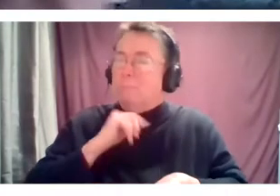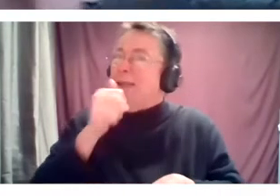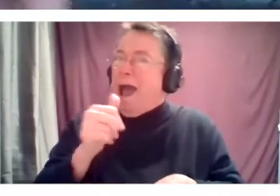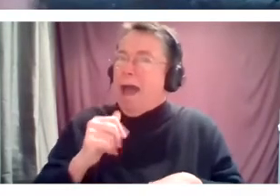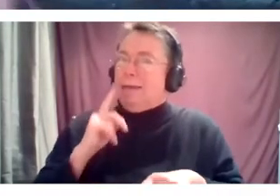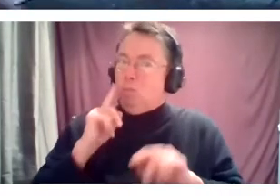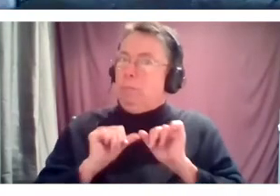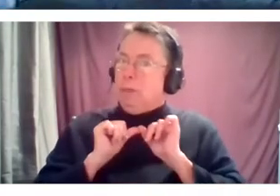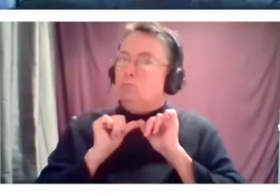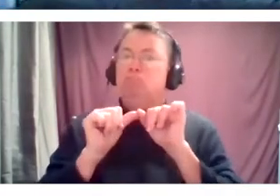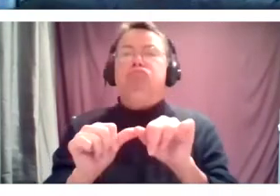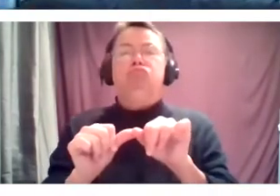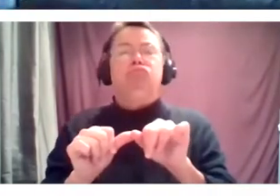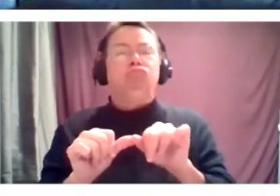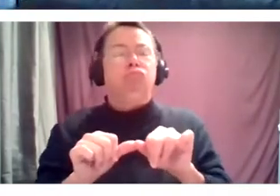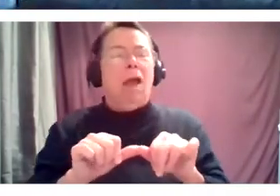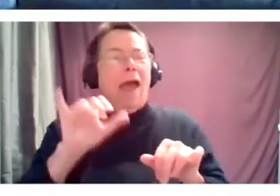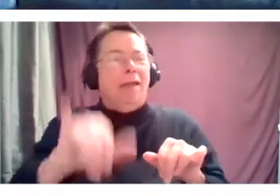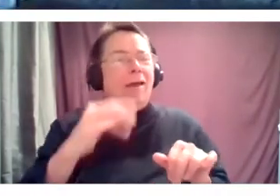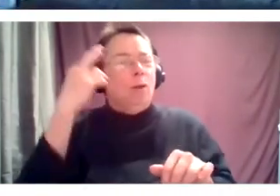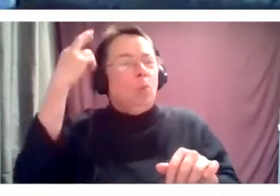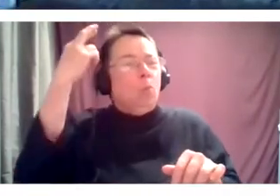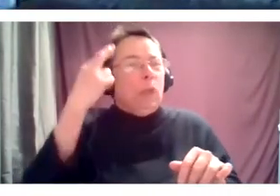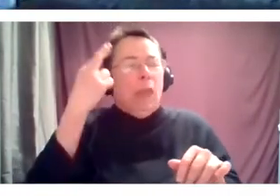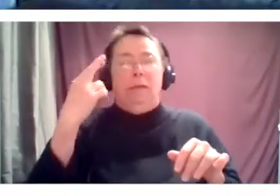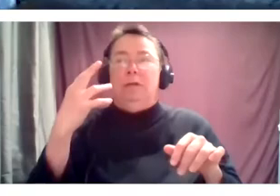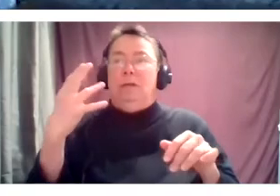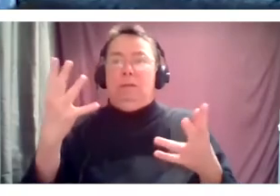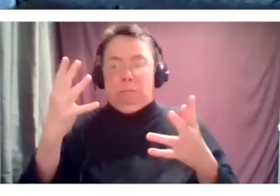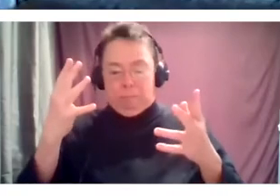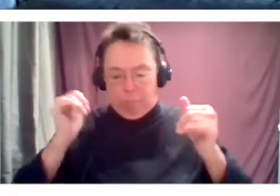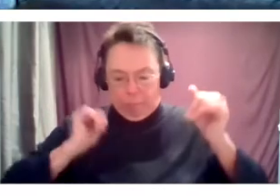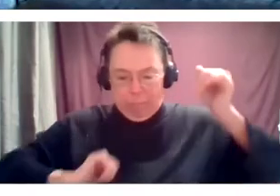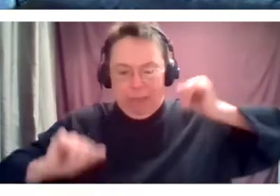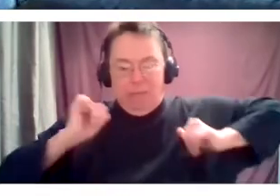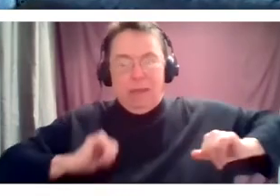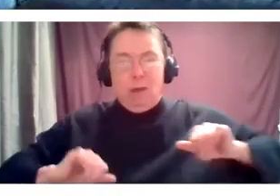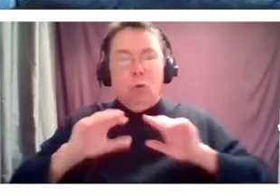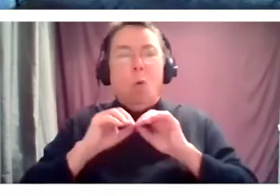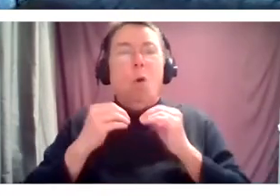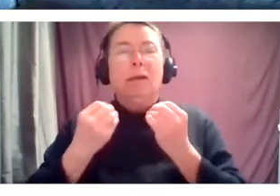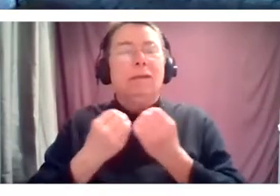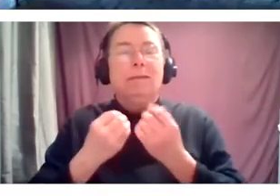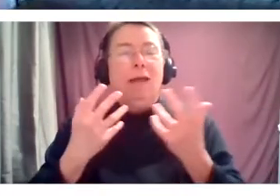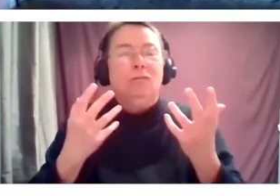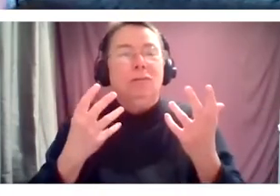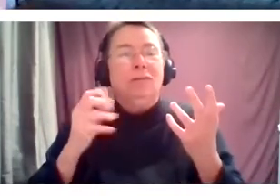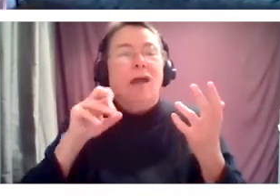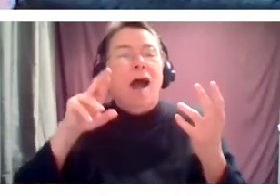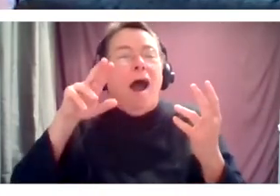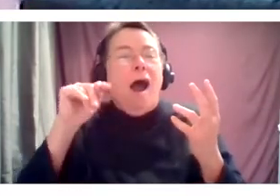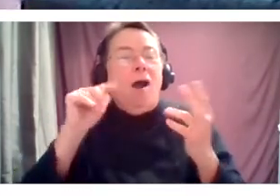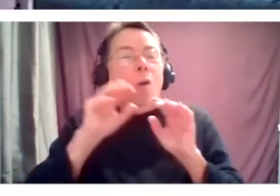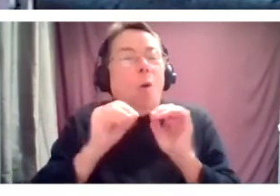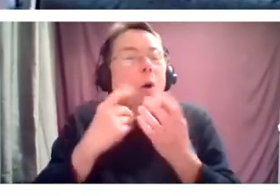And I think coming to the realization that, you know, as theater organizations, arts organizations, we are planners. We plan seasons